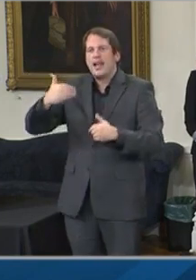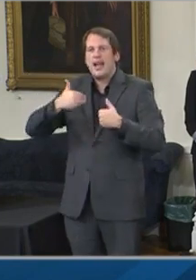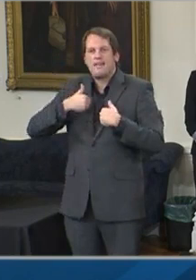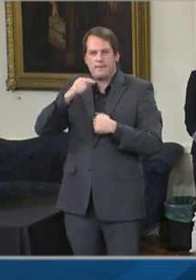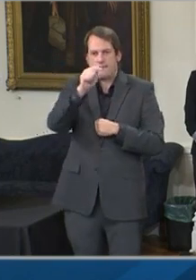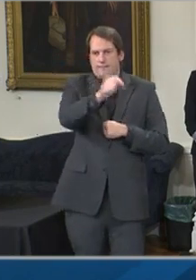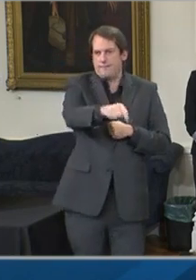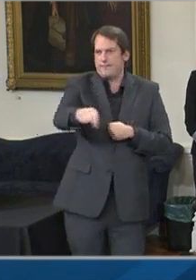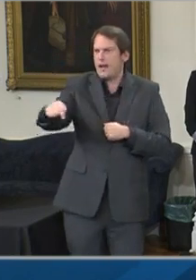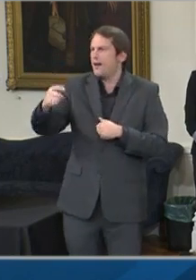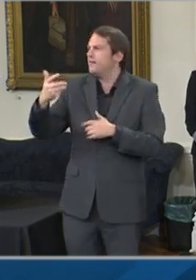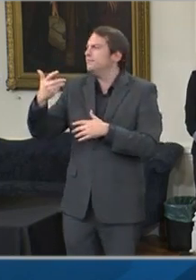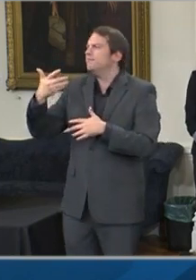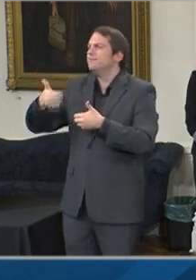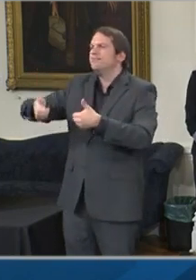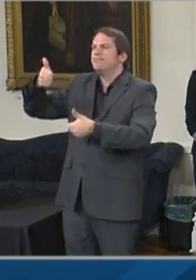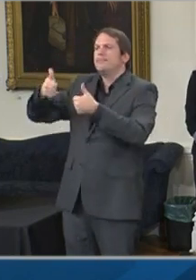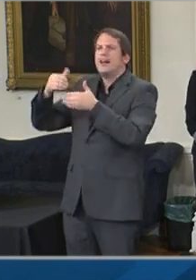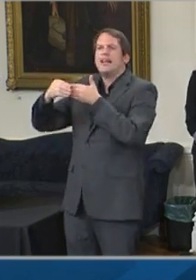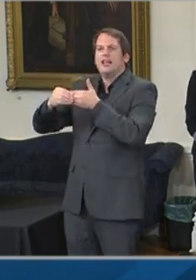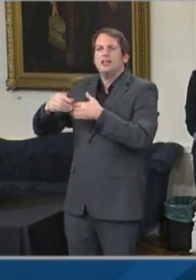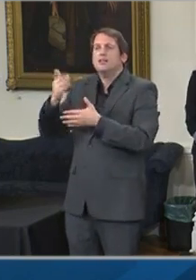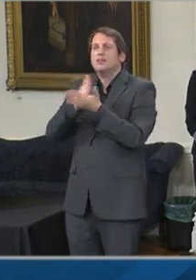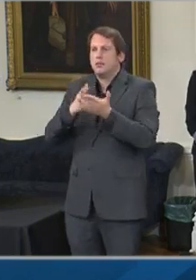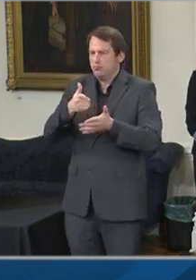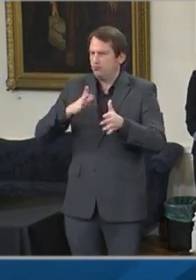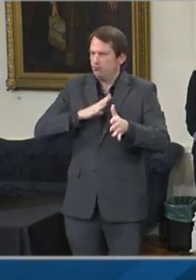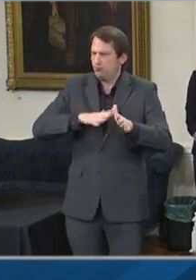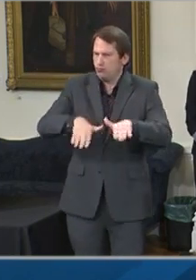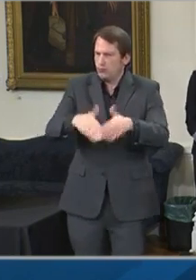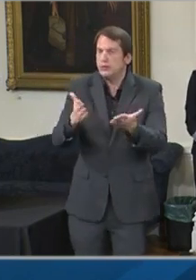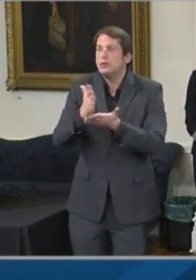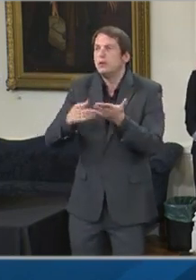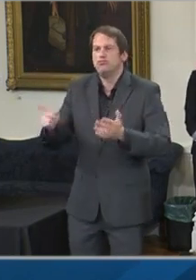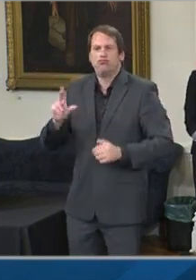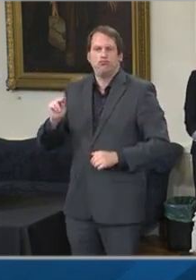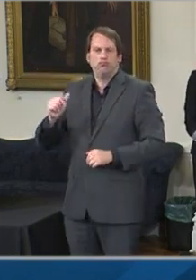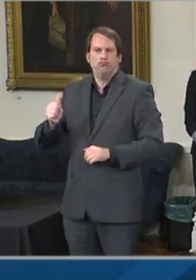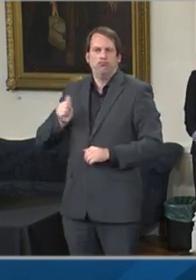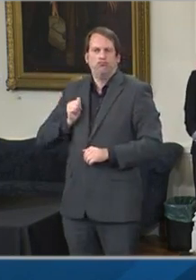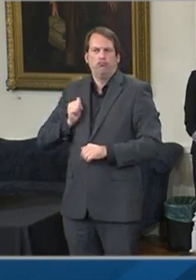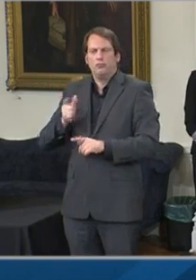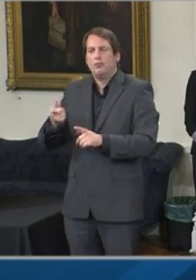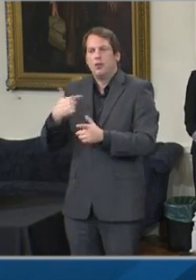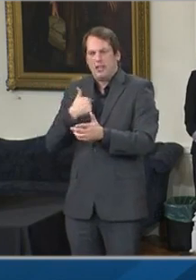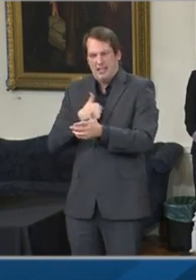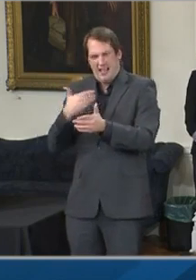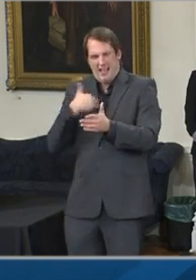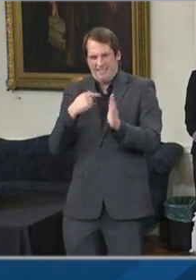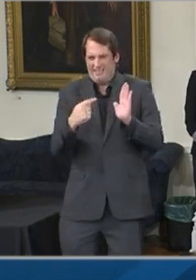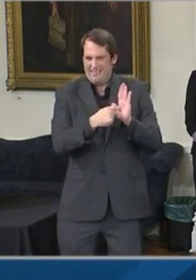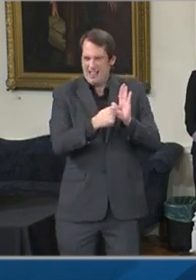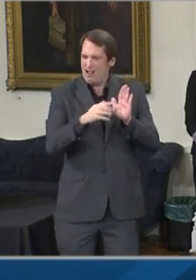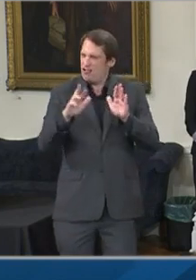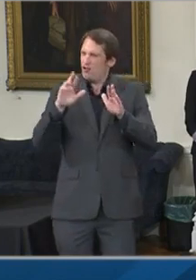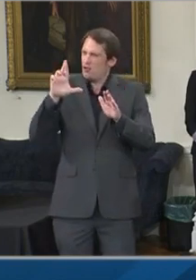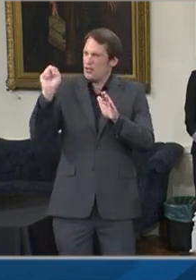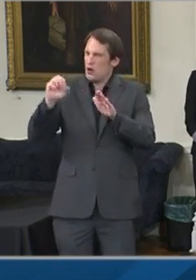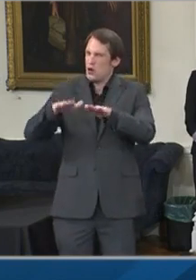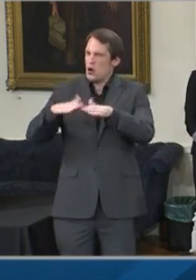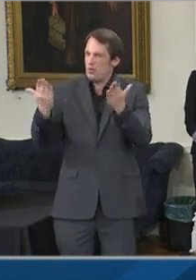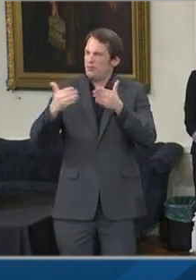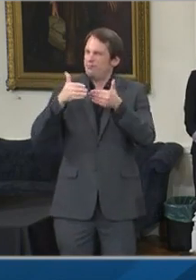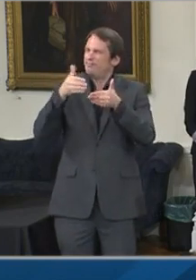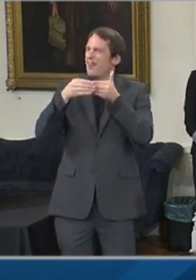and to operate under the state's reopening guidelines. Solving and slowing